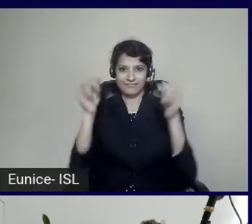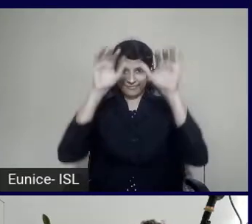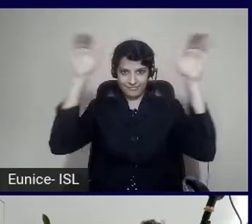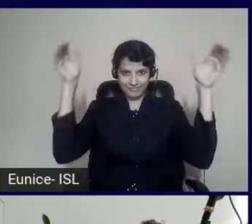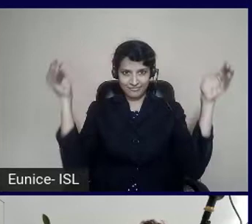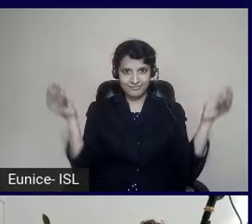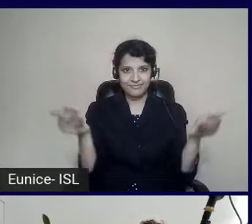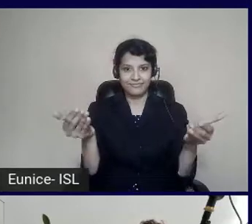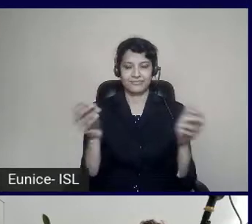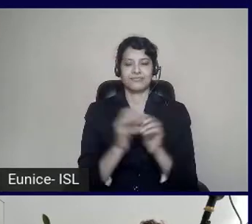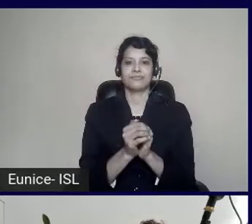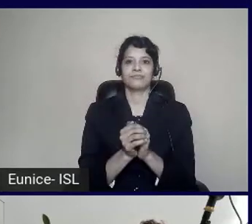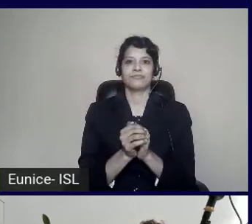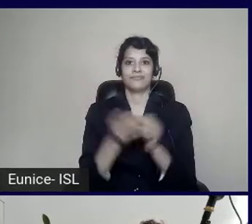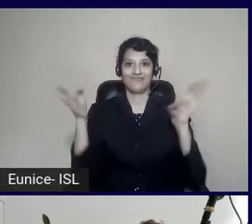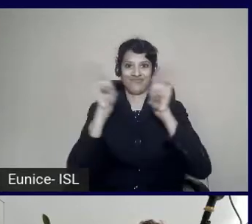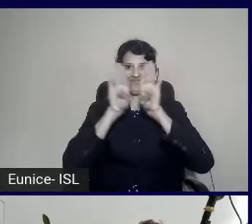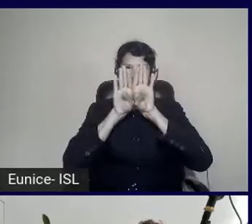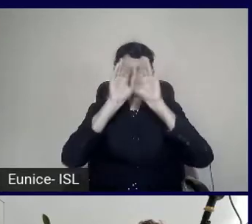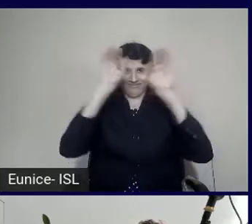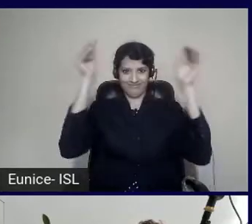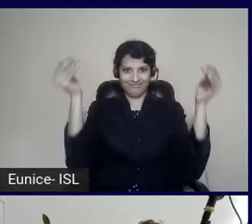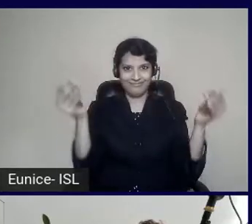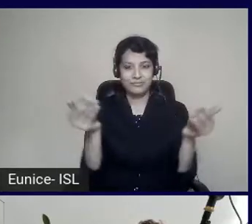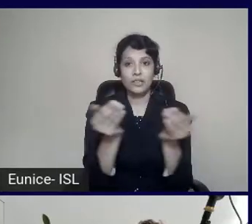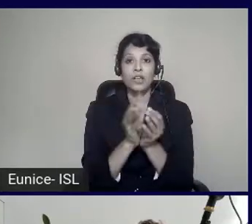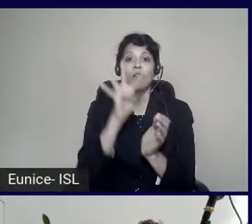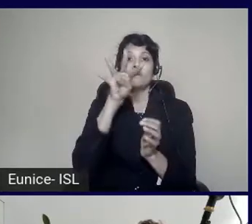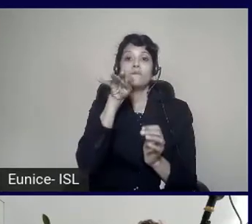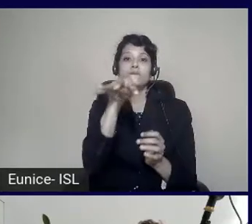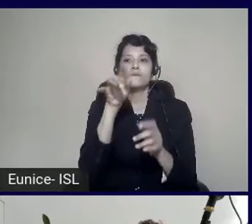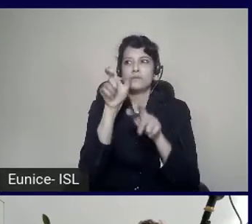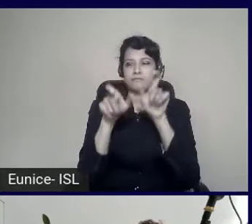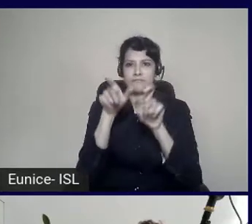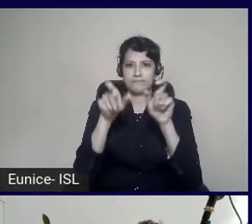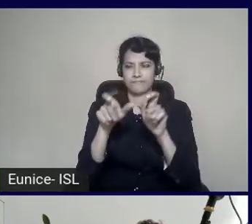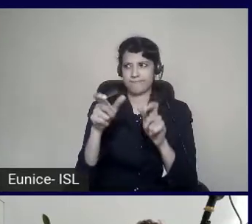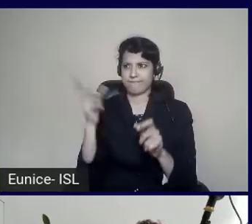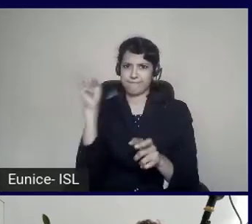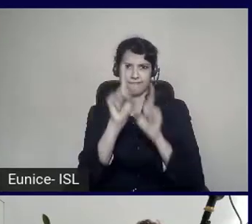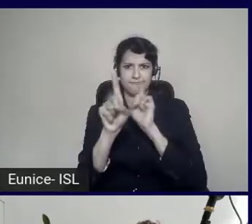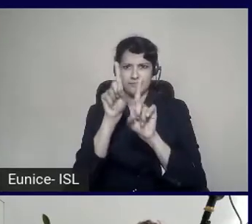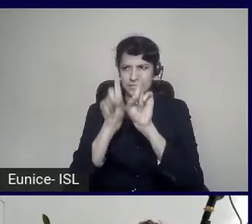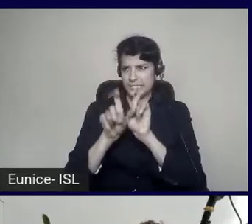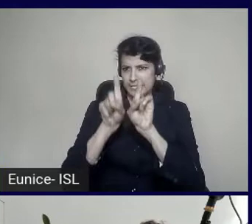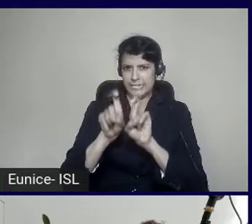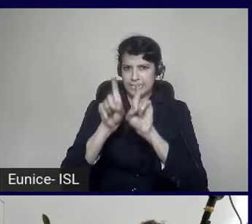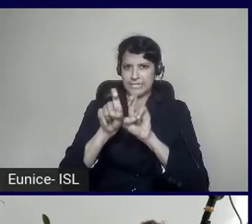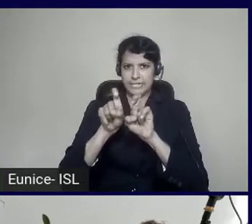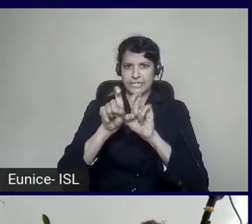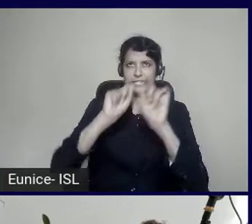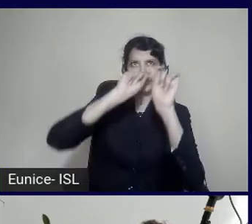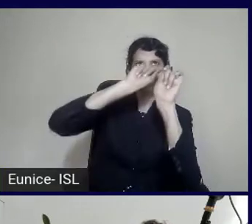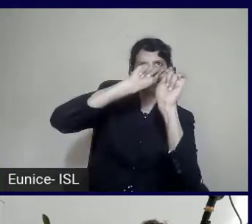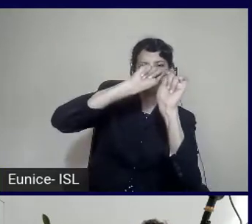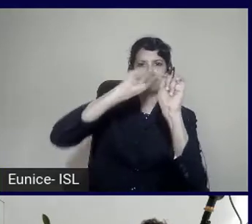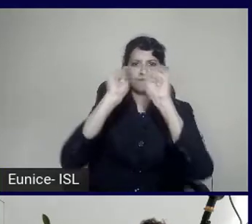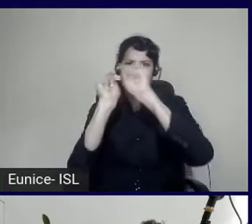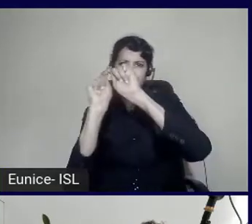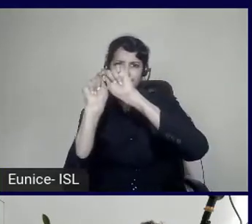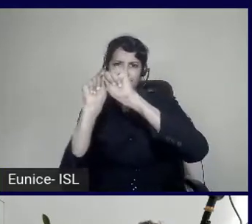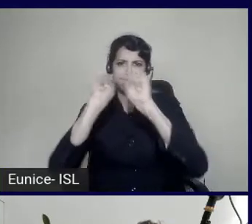and they adjusted the airline to be able to, the aircraft, to be perfect for the